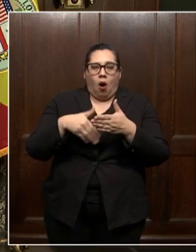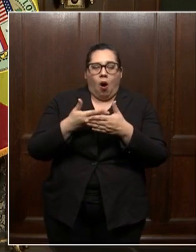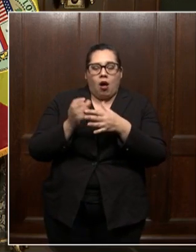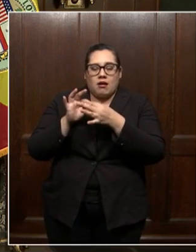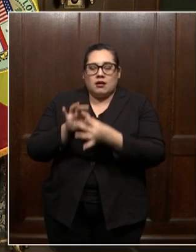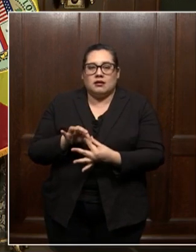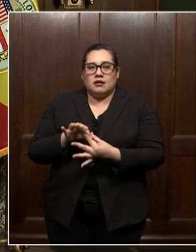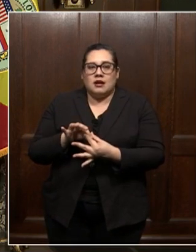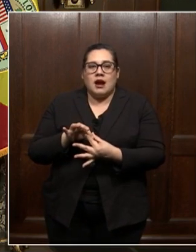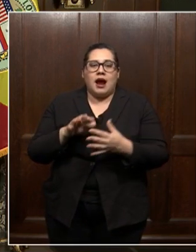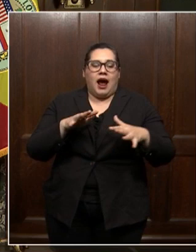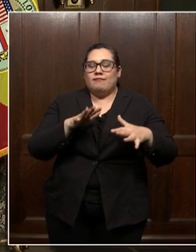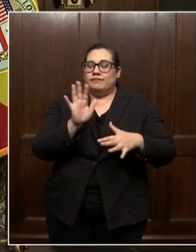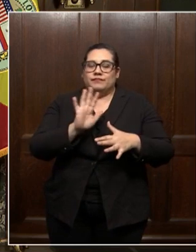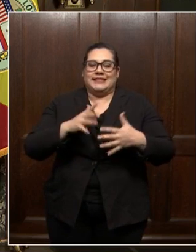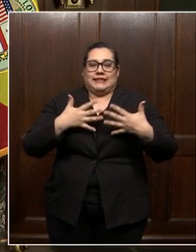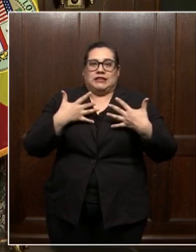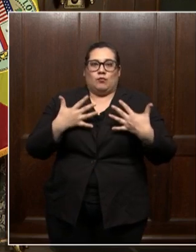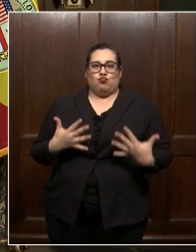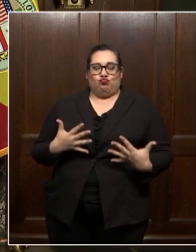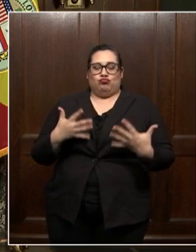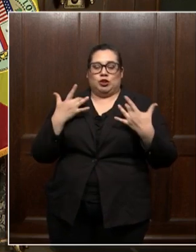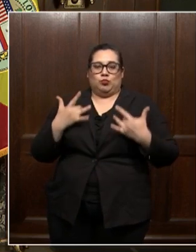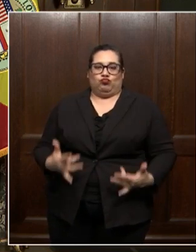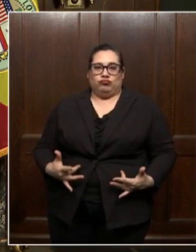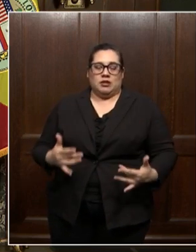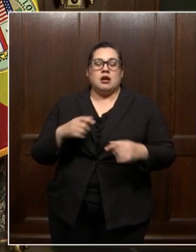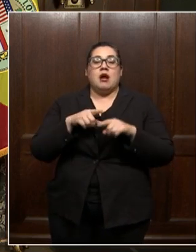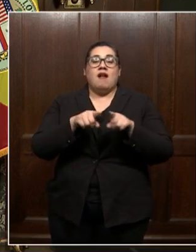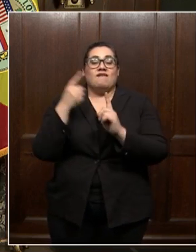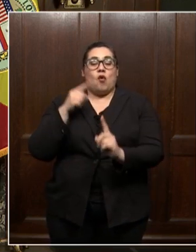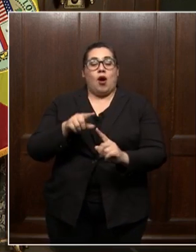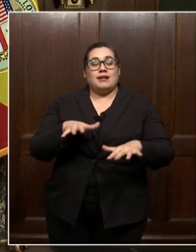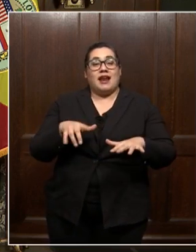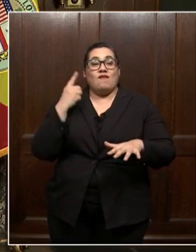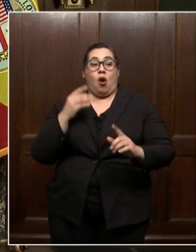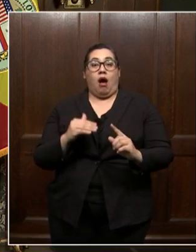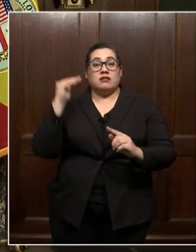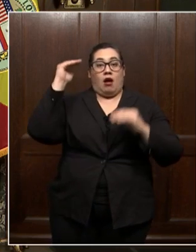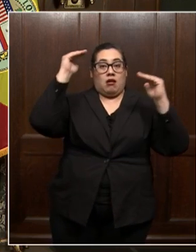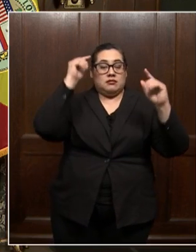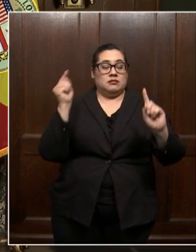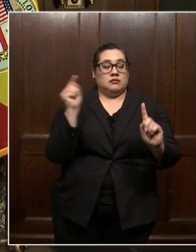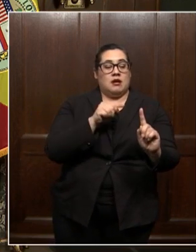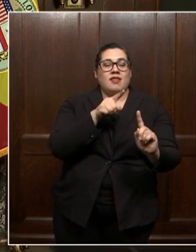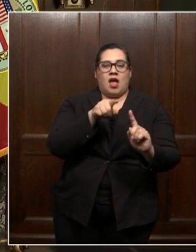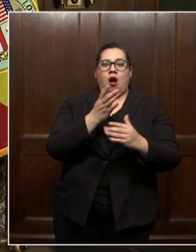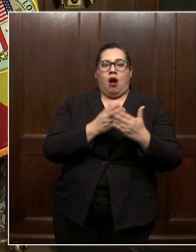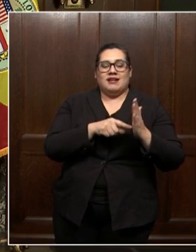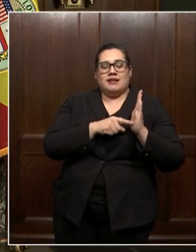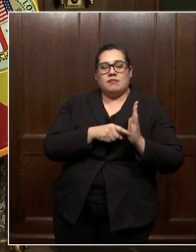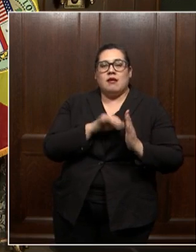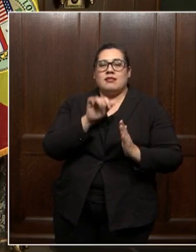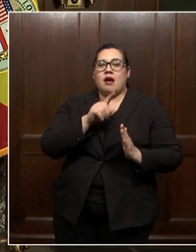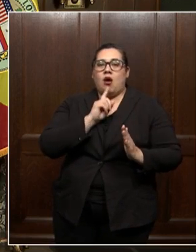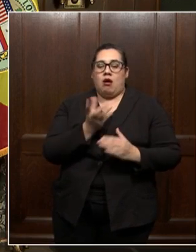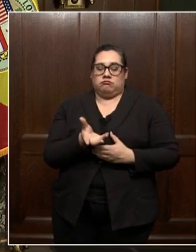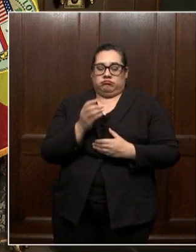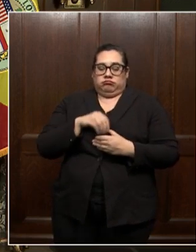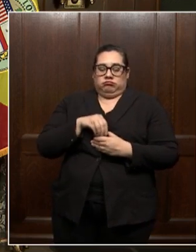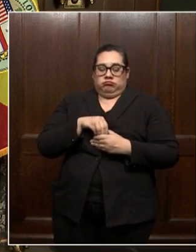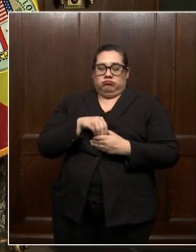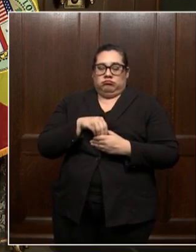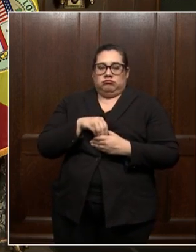I mean, I'm sorry, depression. In terms of anxiety in adults, there are symptoms that are internal